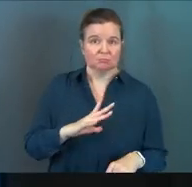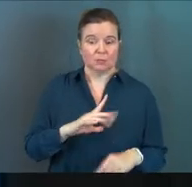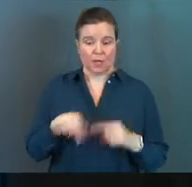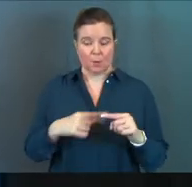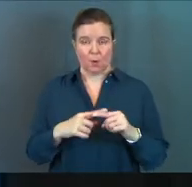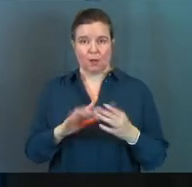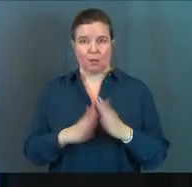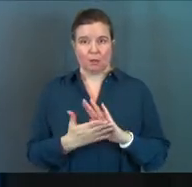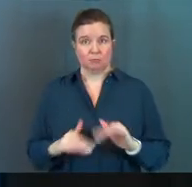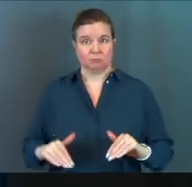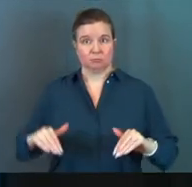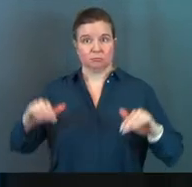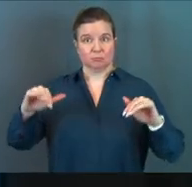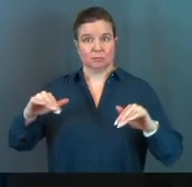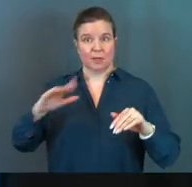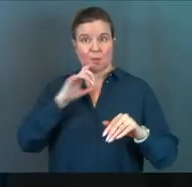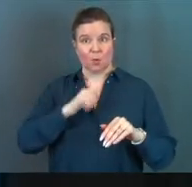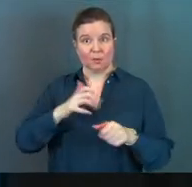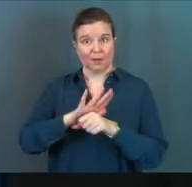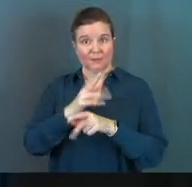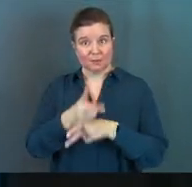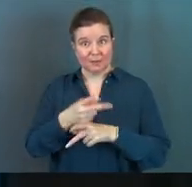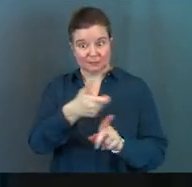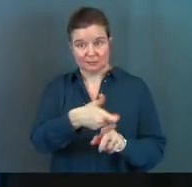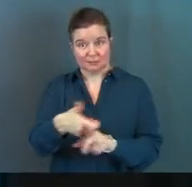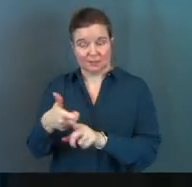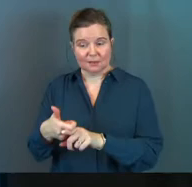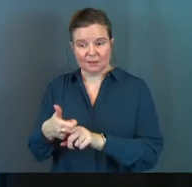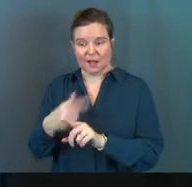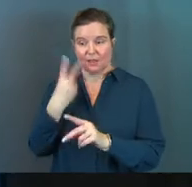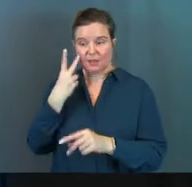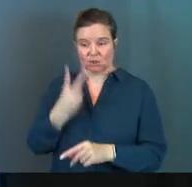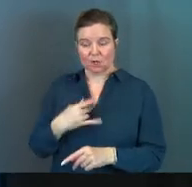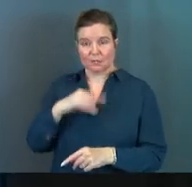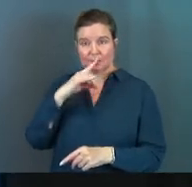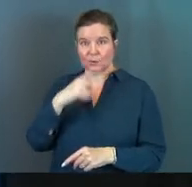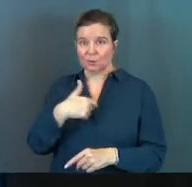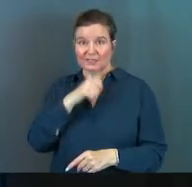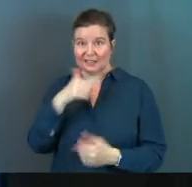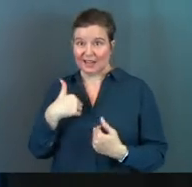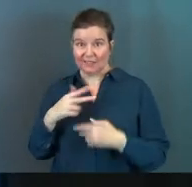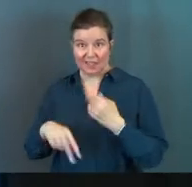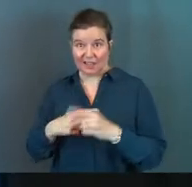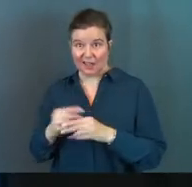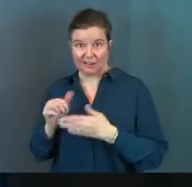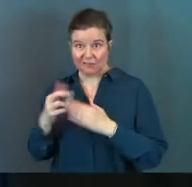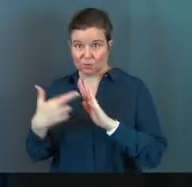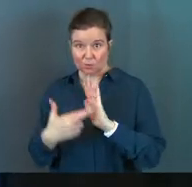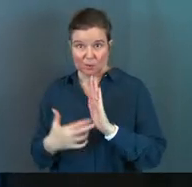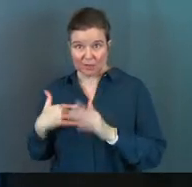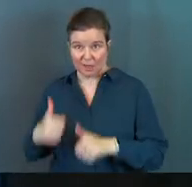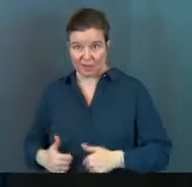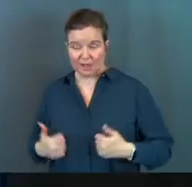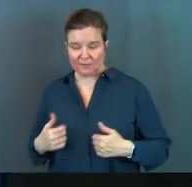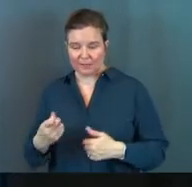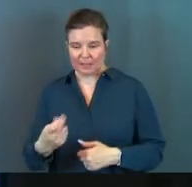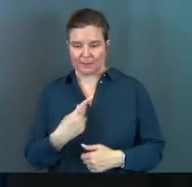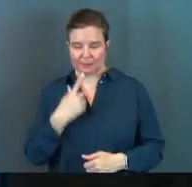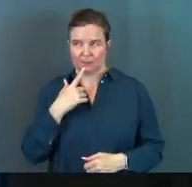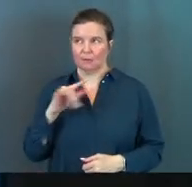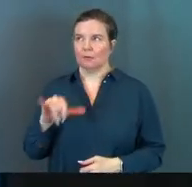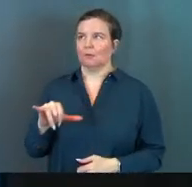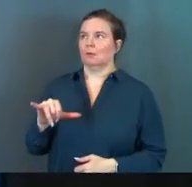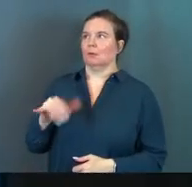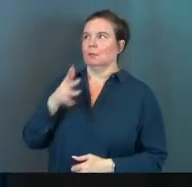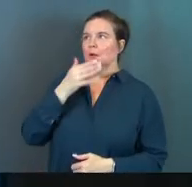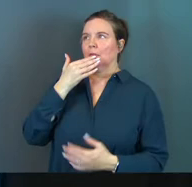And when they became babysitters later on. And they saw some kids who didn't have that kind of guideline in their life. They came back to us